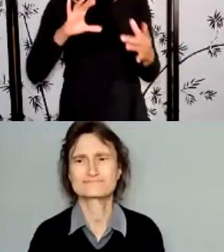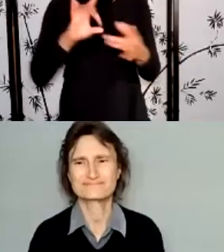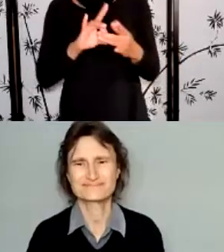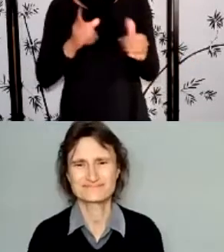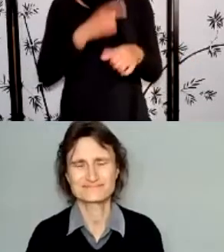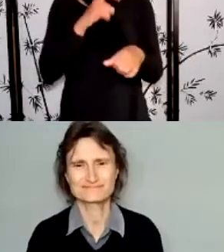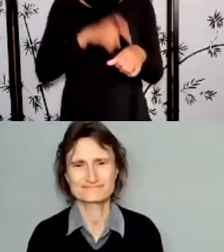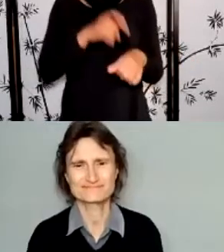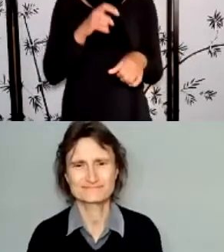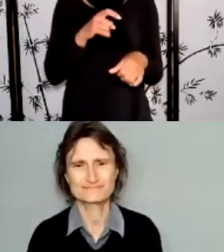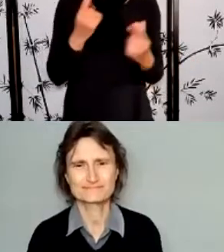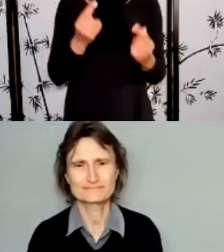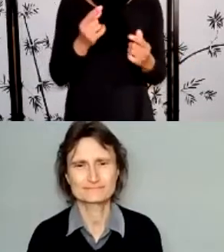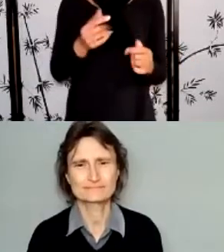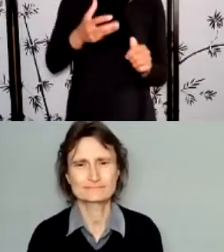profile.